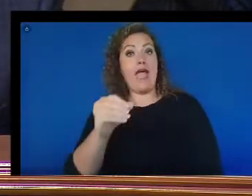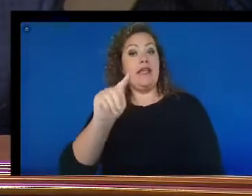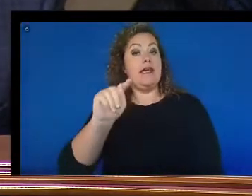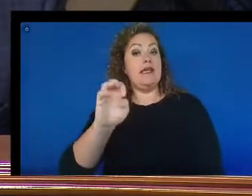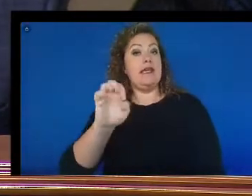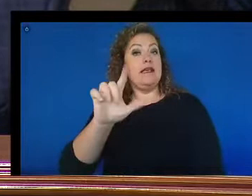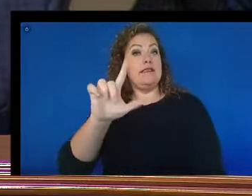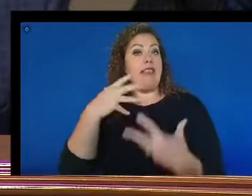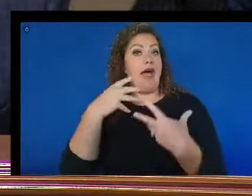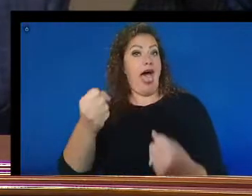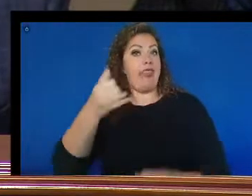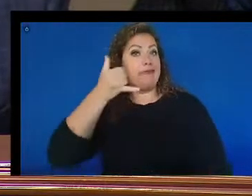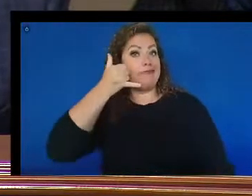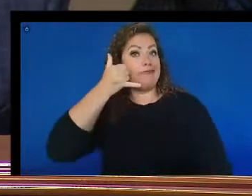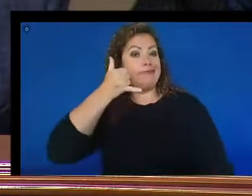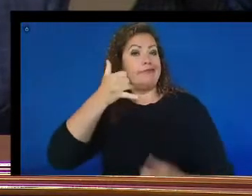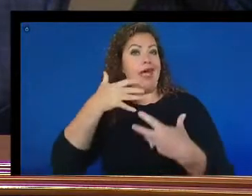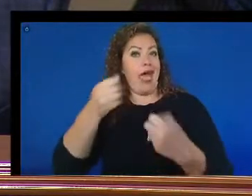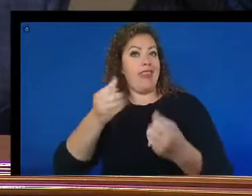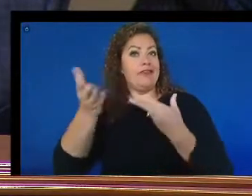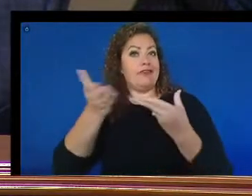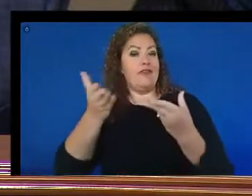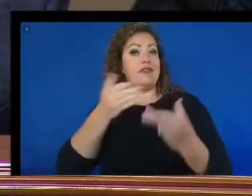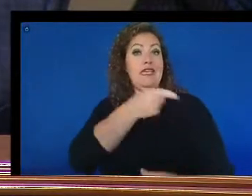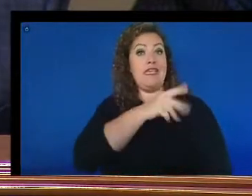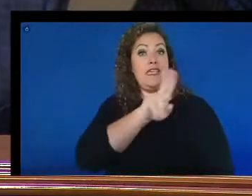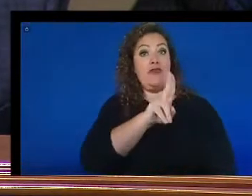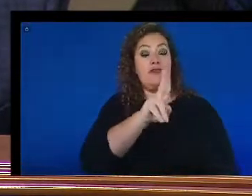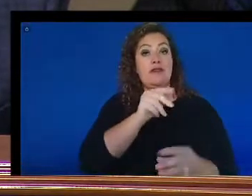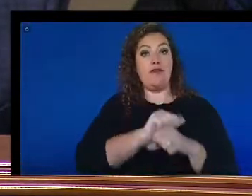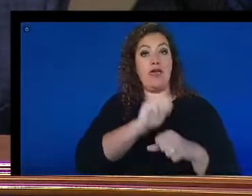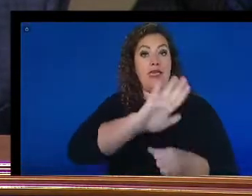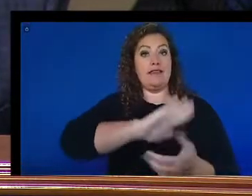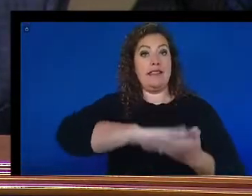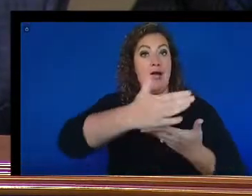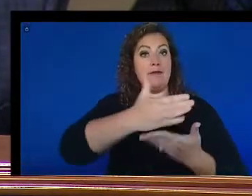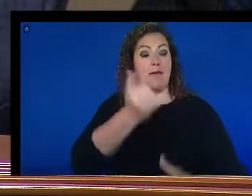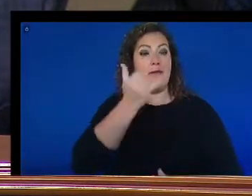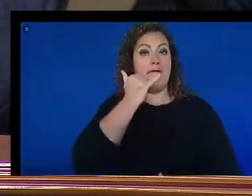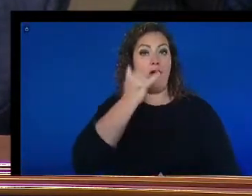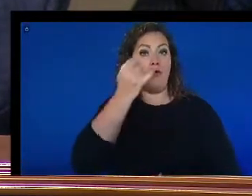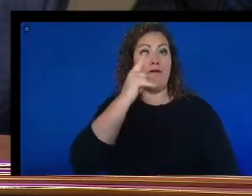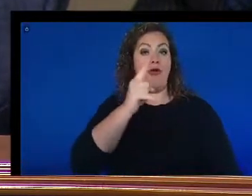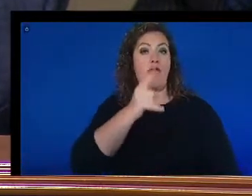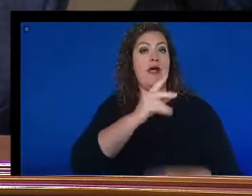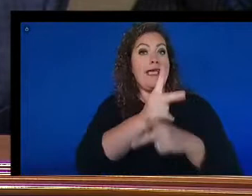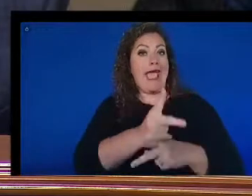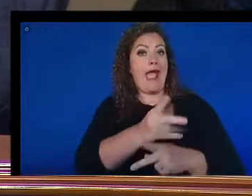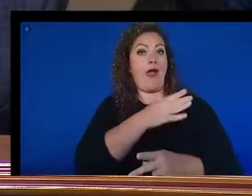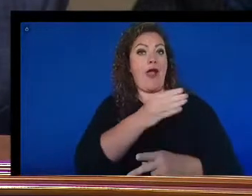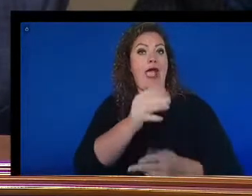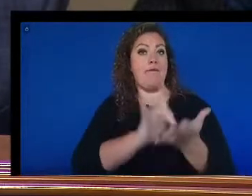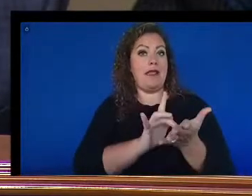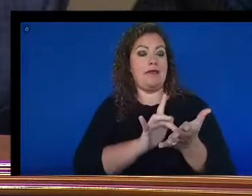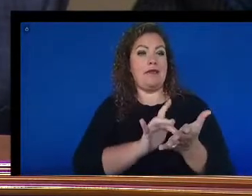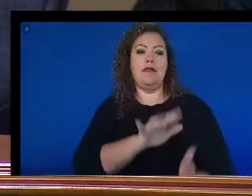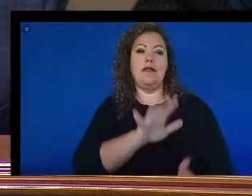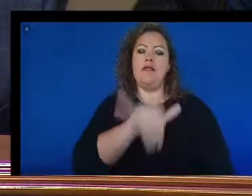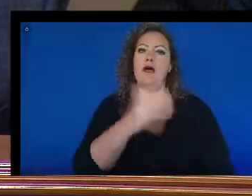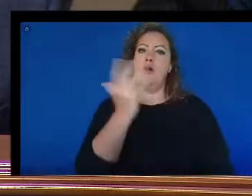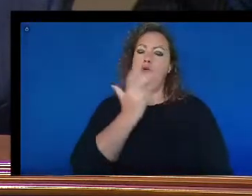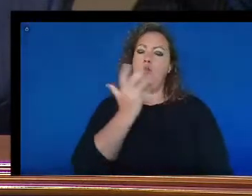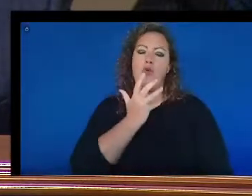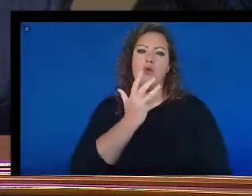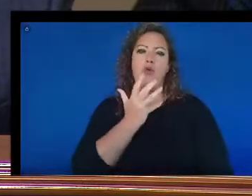from his phone and laptop to receive care and manage his medication, have made all the difference in the world